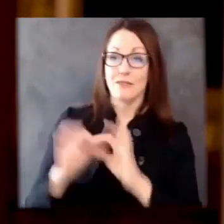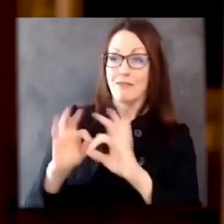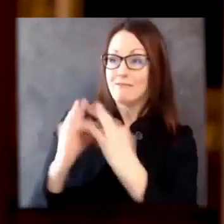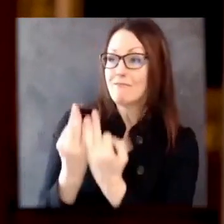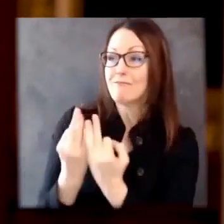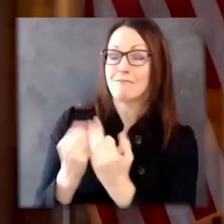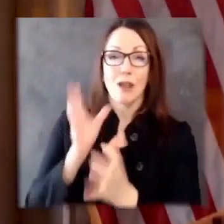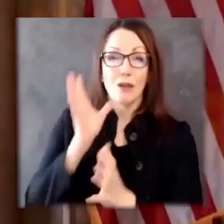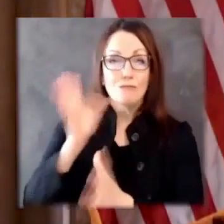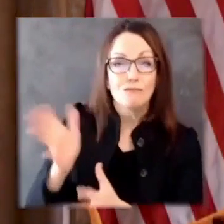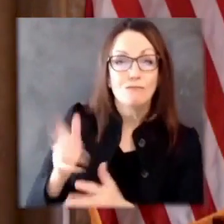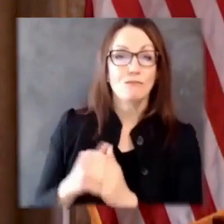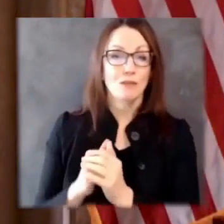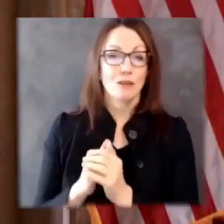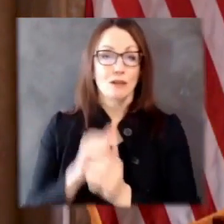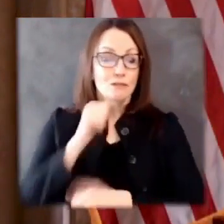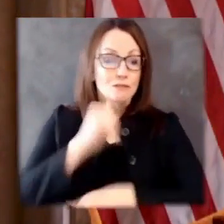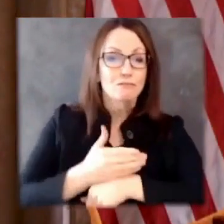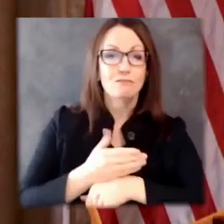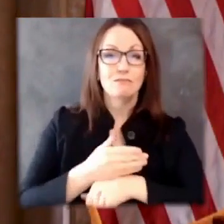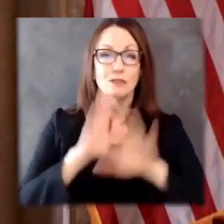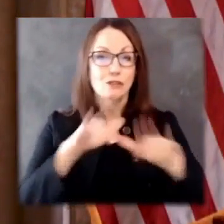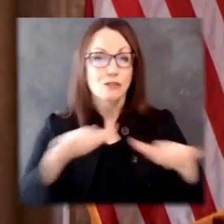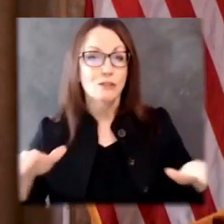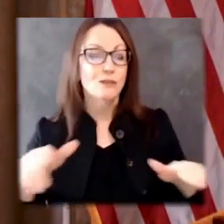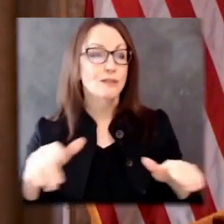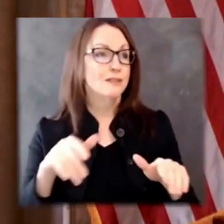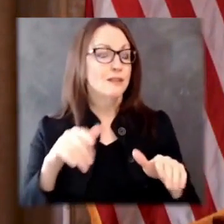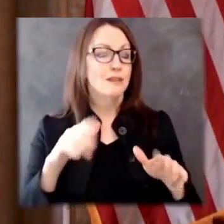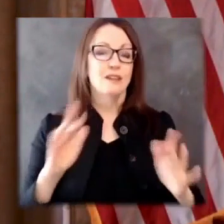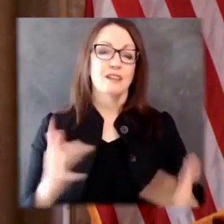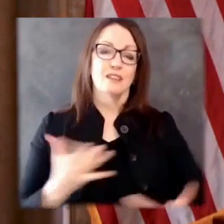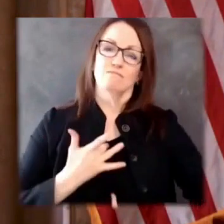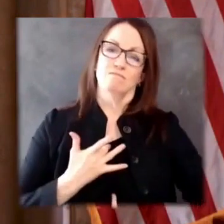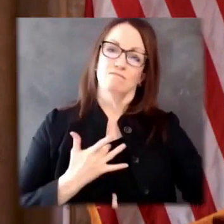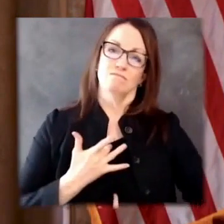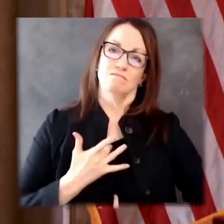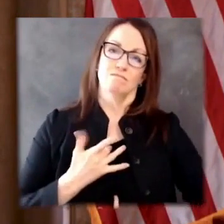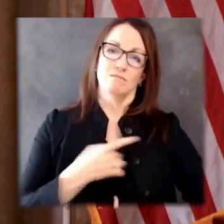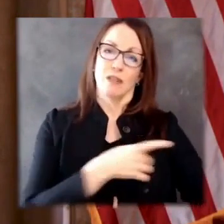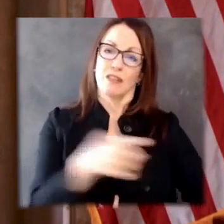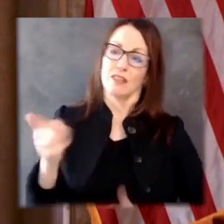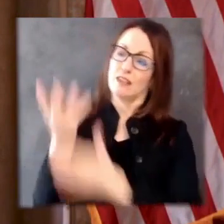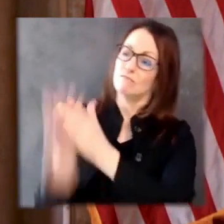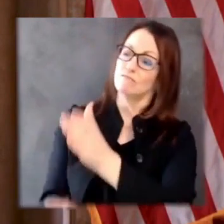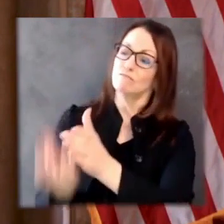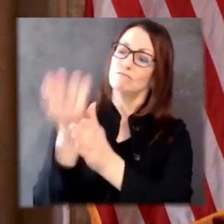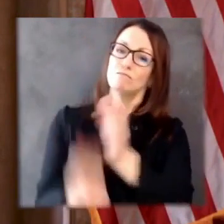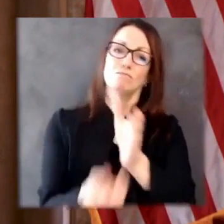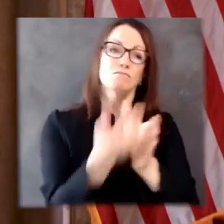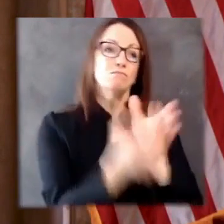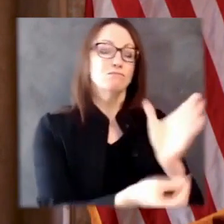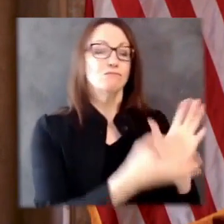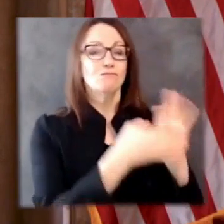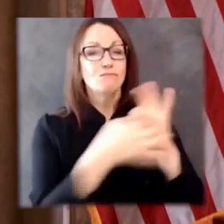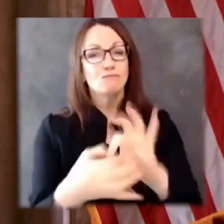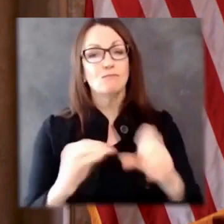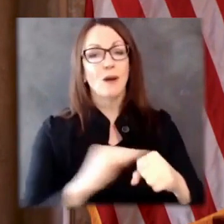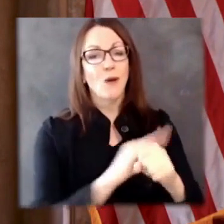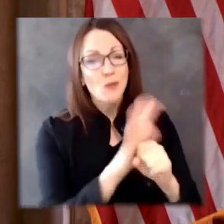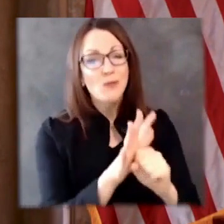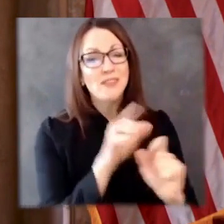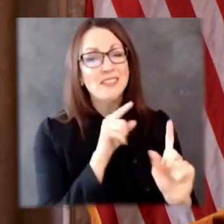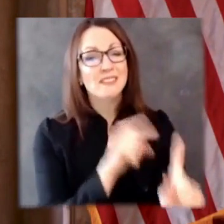missed by many. So tonight, I'd like to dedicate this address to those who we've lost this year and the